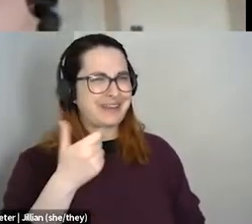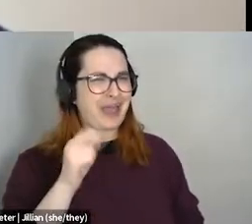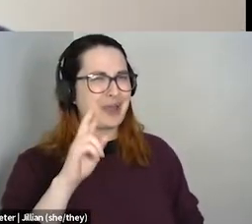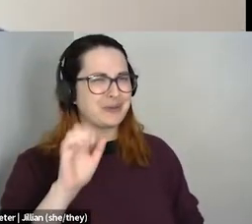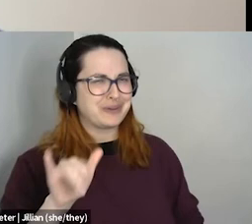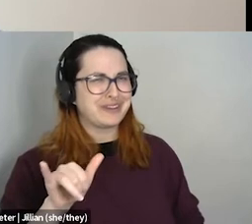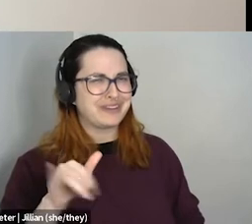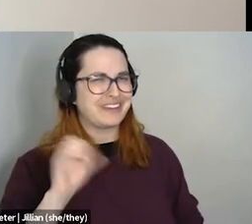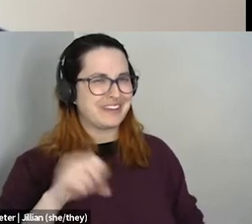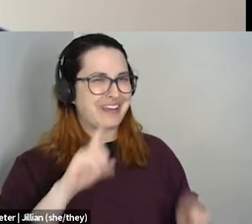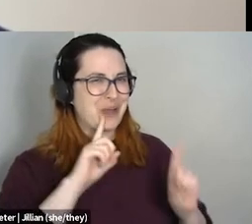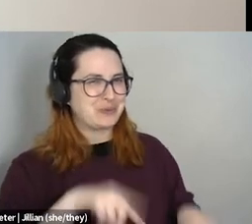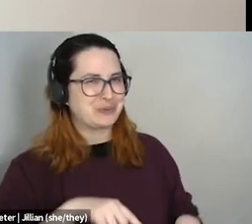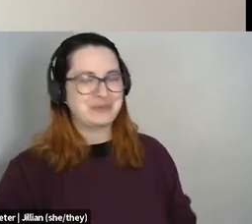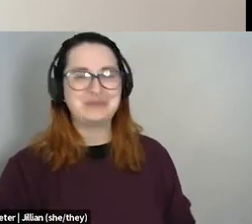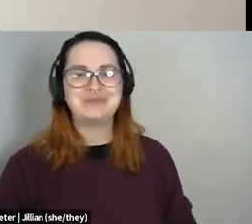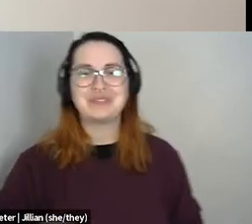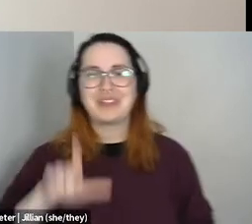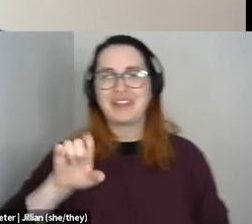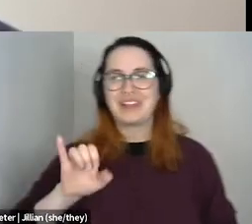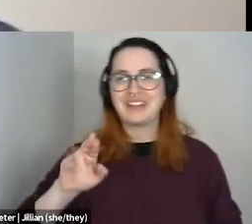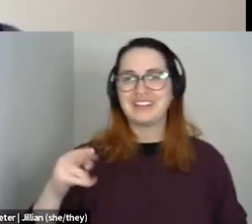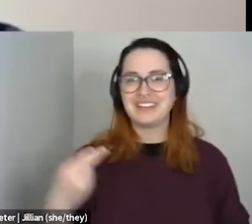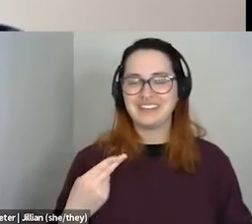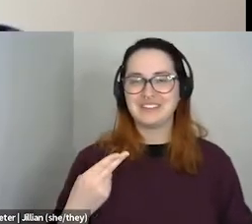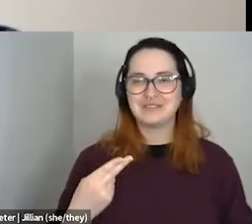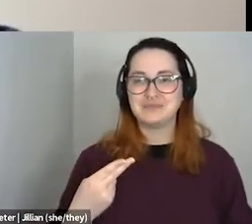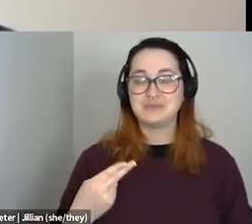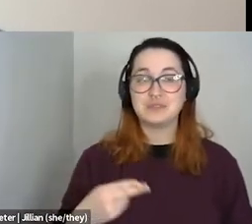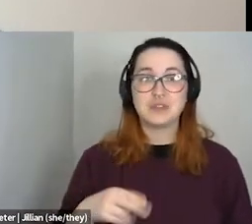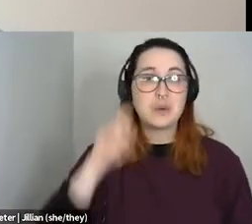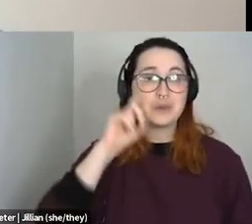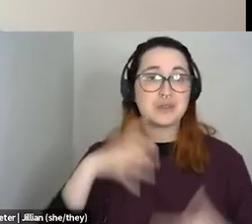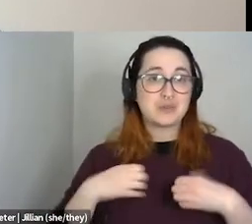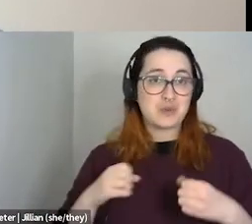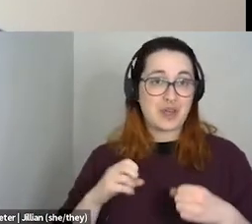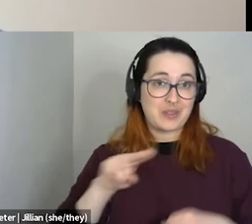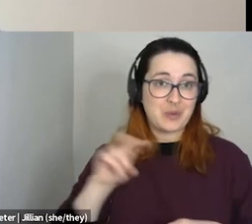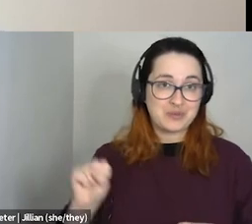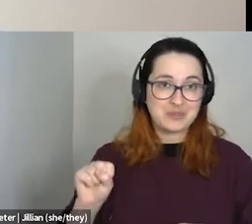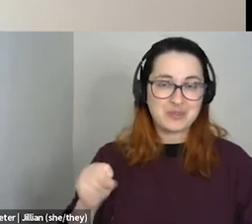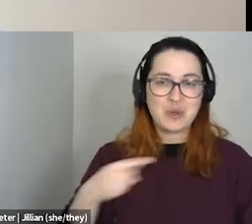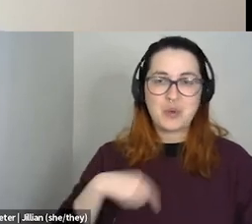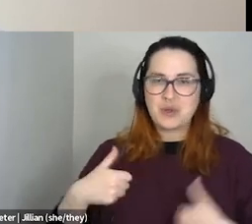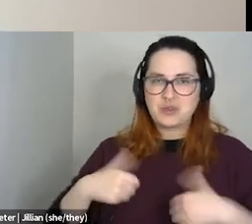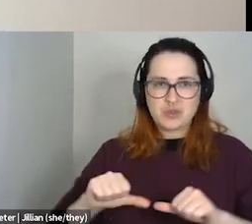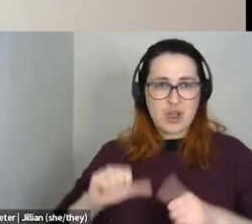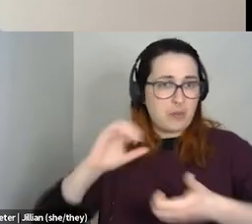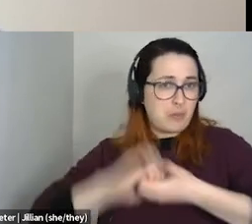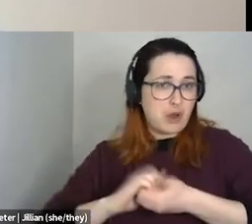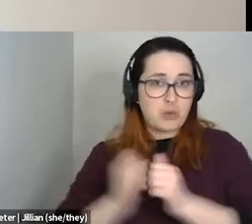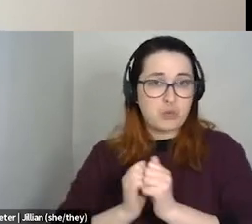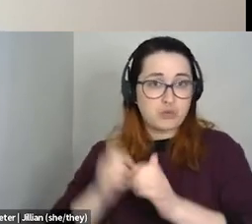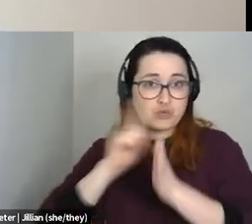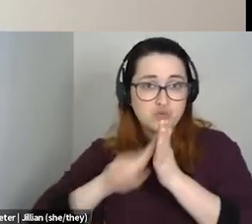Yeah. Well, mean, you know, we, we try to tie sexual health Nova Scotia tries to tie ourselves to folks doing research, um, because